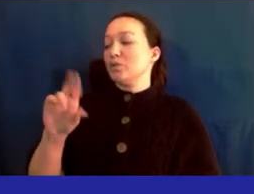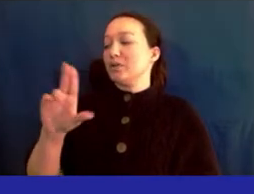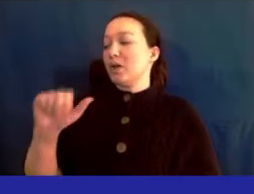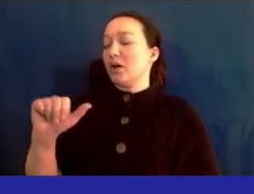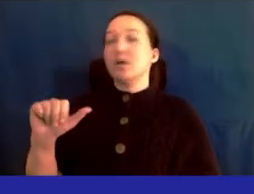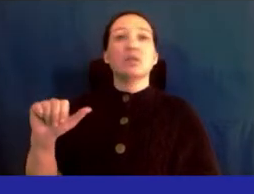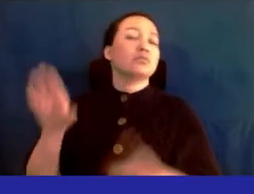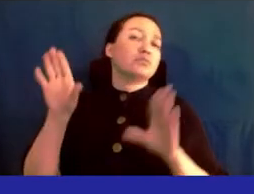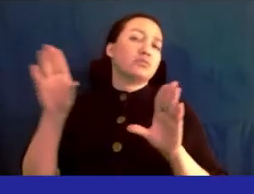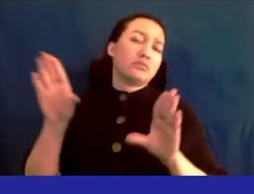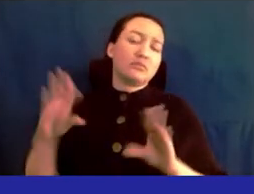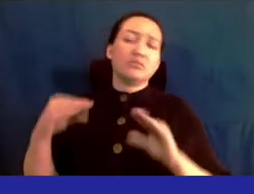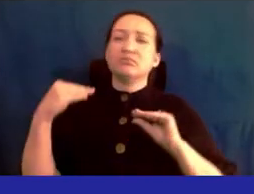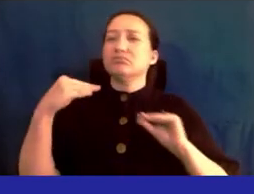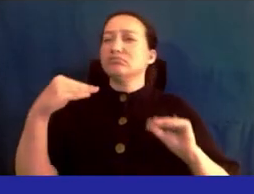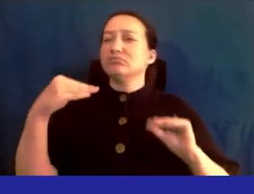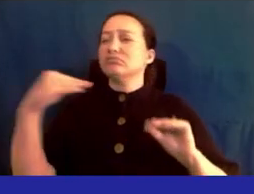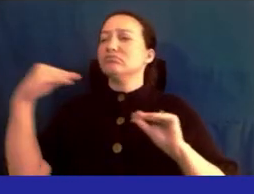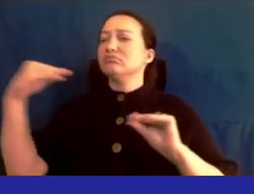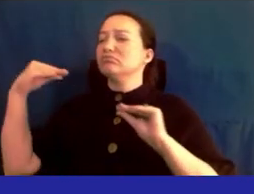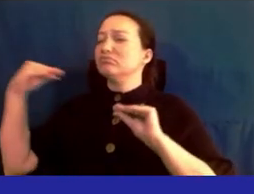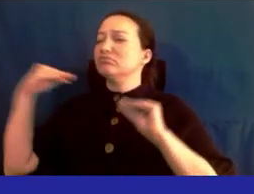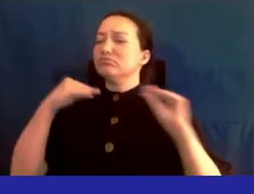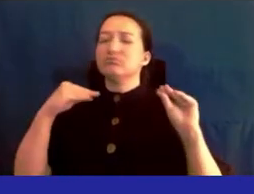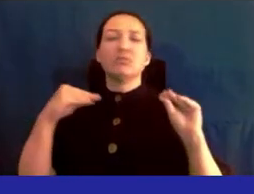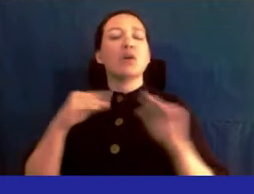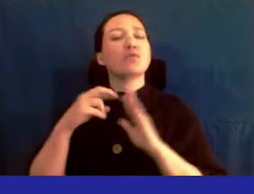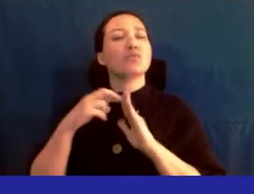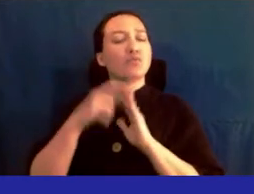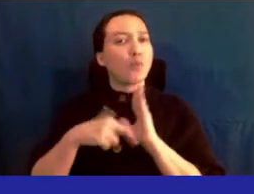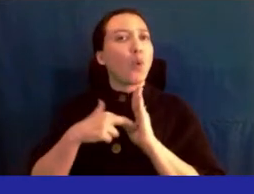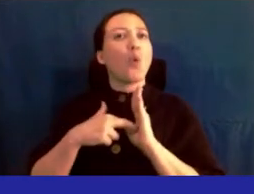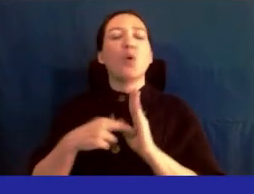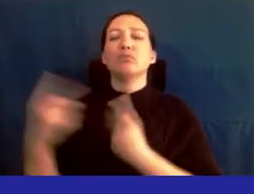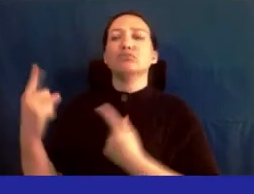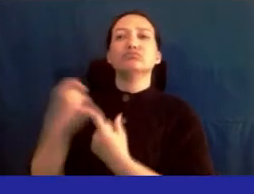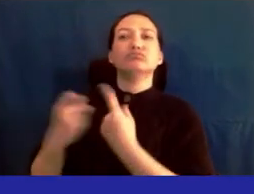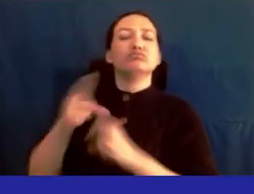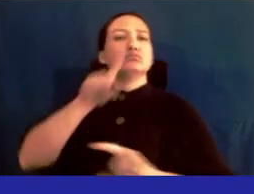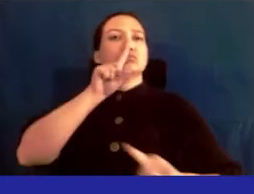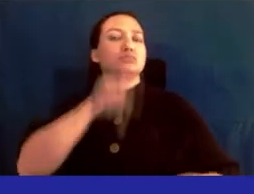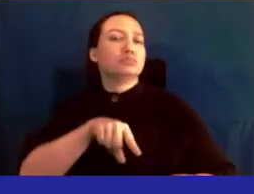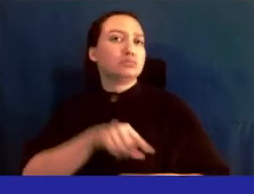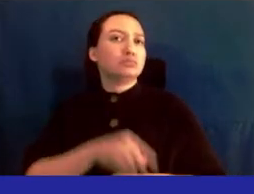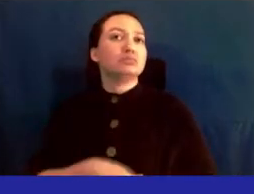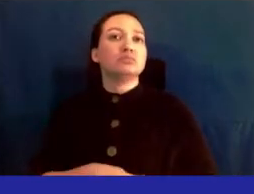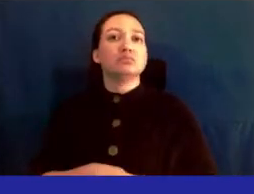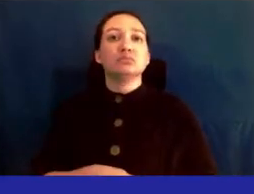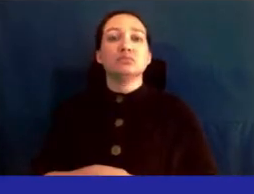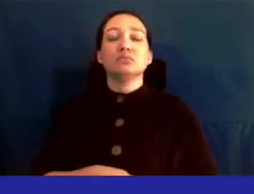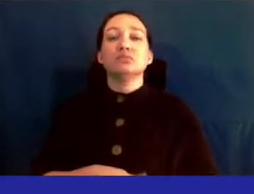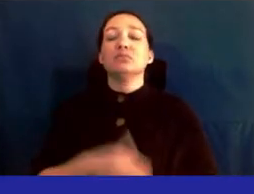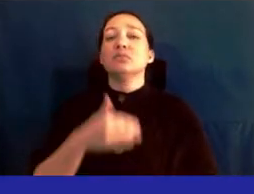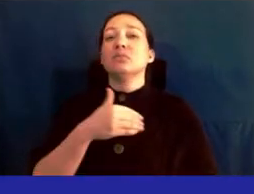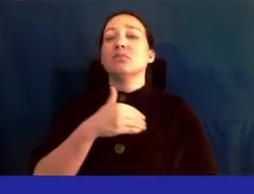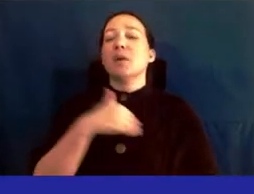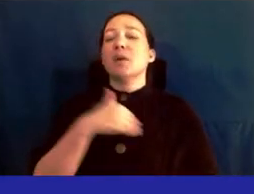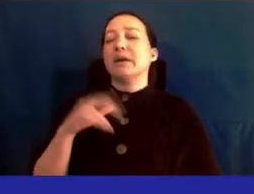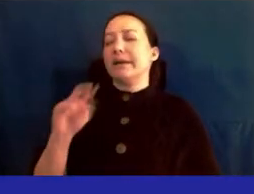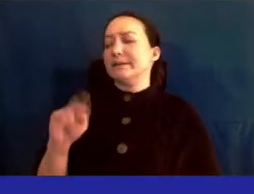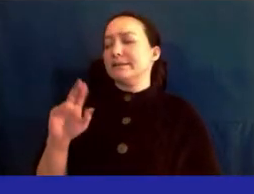excellent in educating participants about their role in answering questions. The members of the NCNW